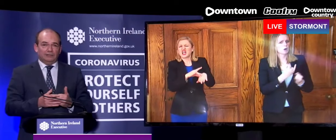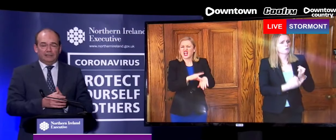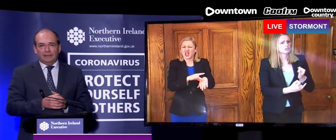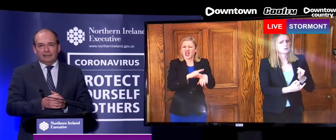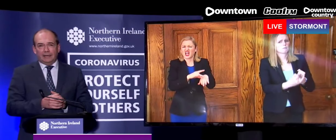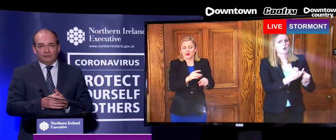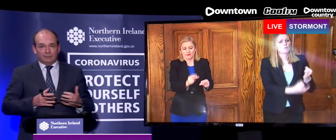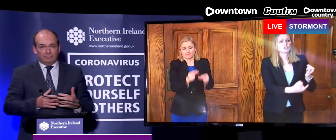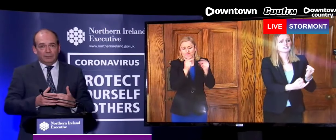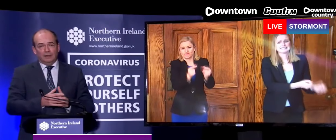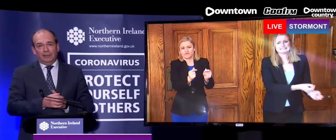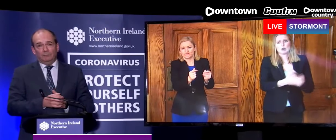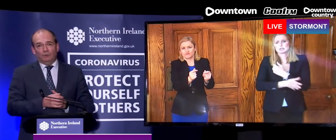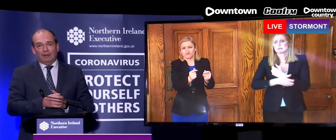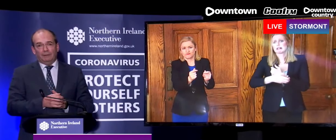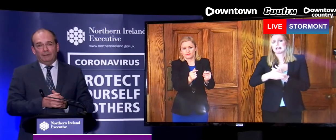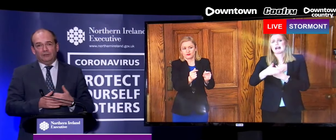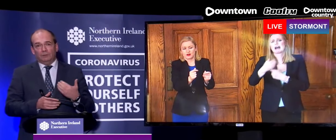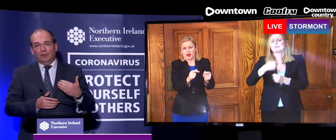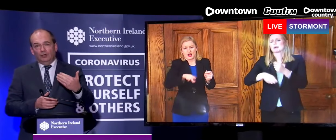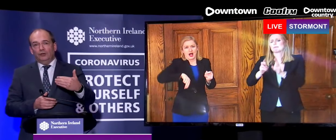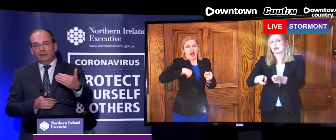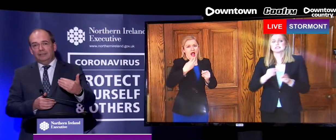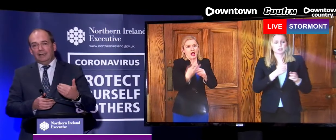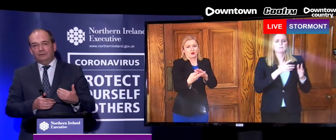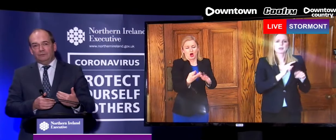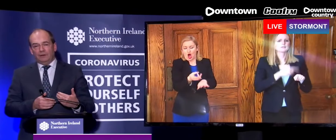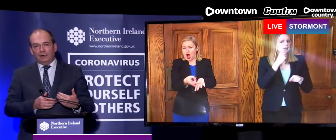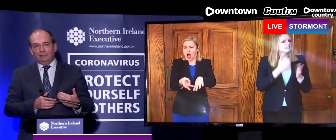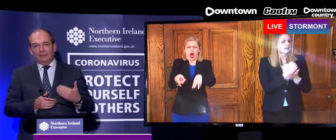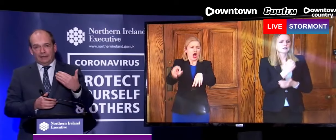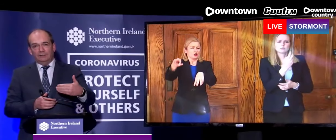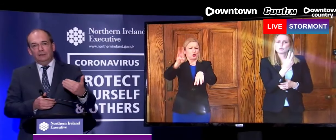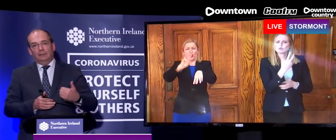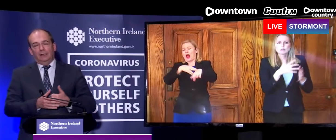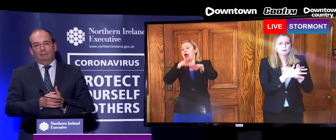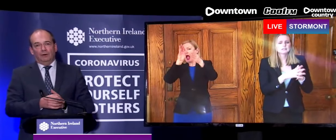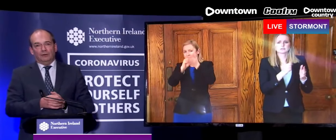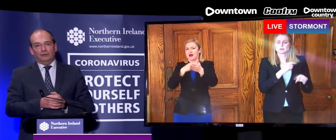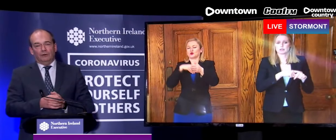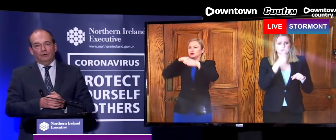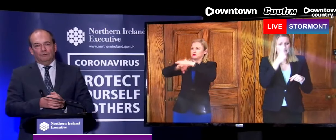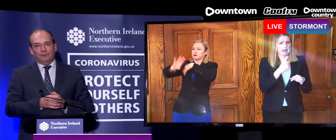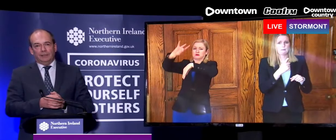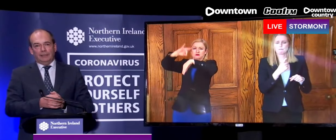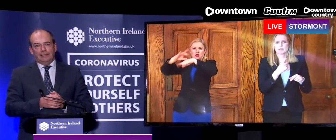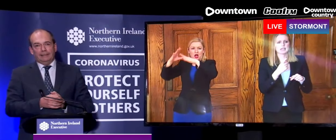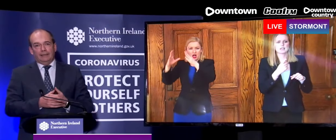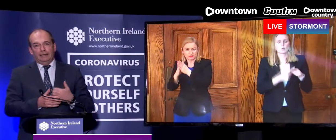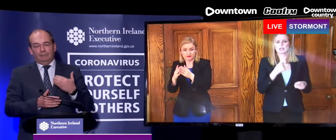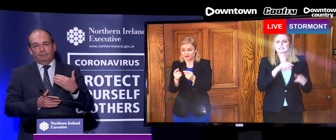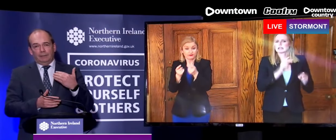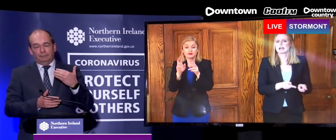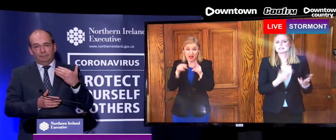and tragically, they die. Sometimes it's more rapid than that. So looking at deaths is a very late marker of the